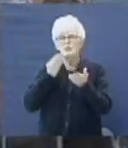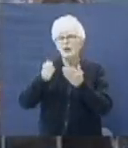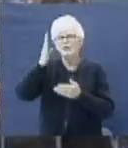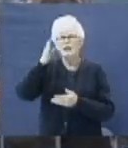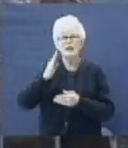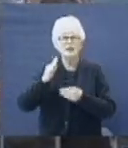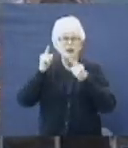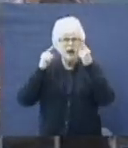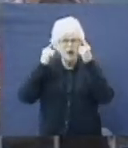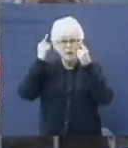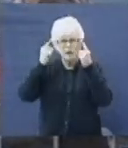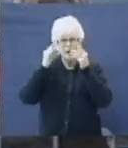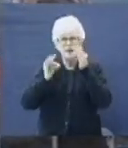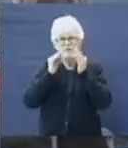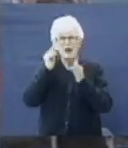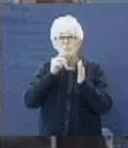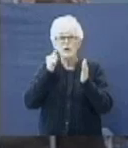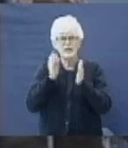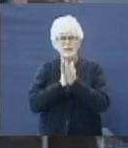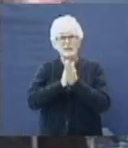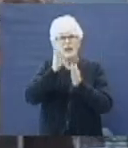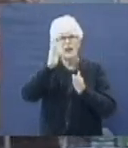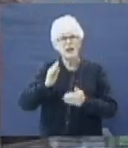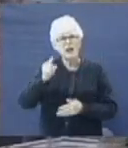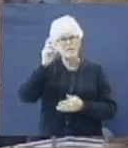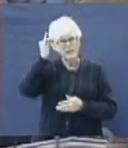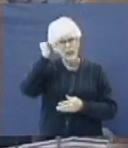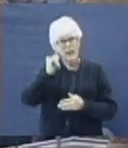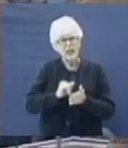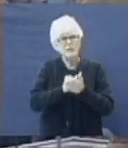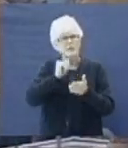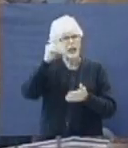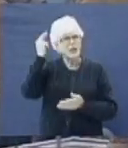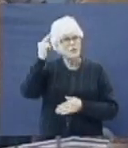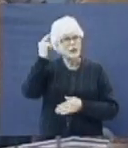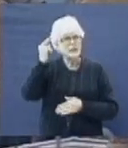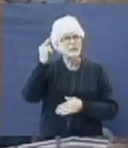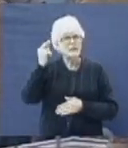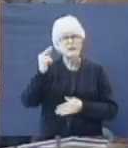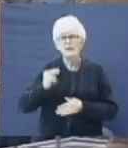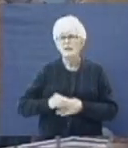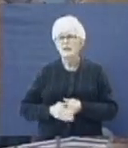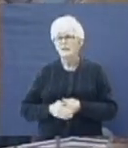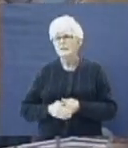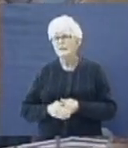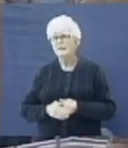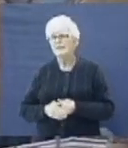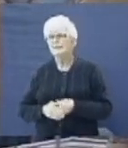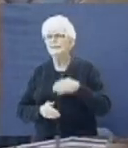I wonder if that's why I'm praising God this morning. I wonder if that's why I'm still faithful.